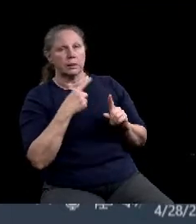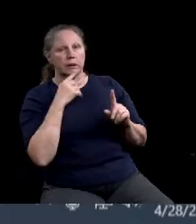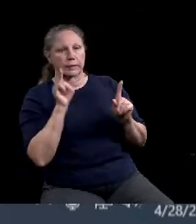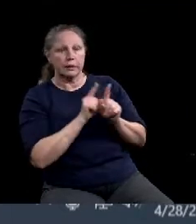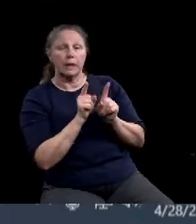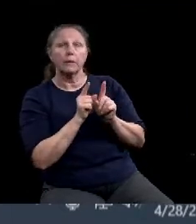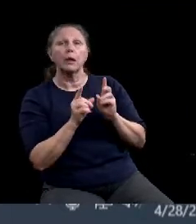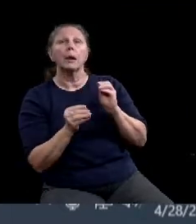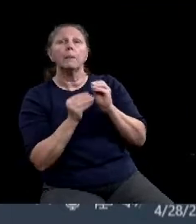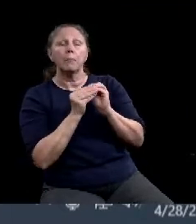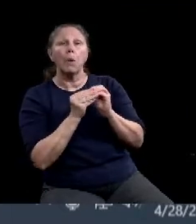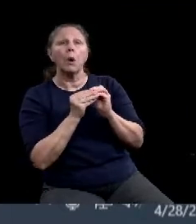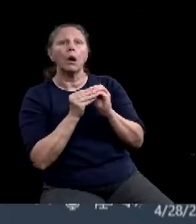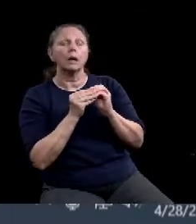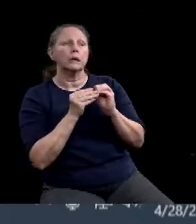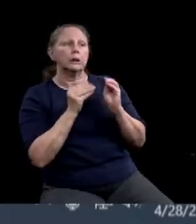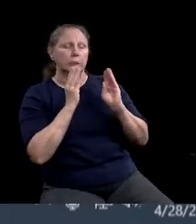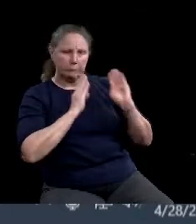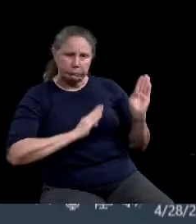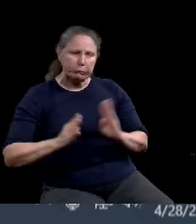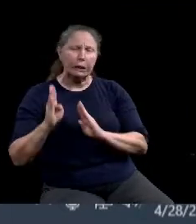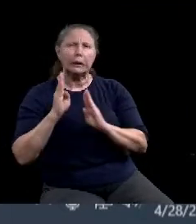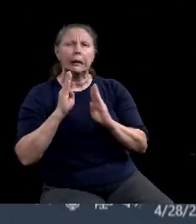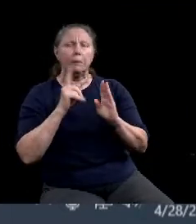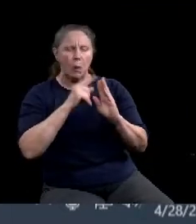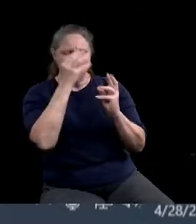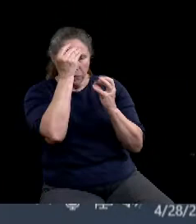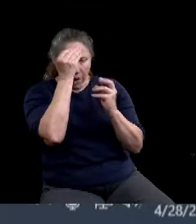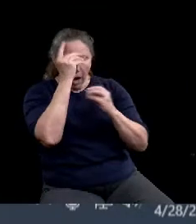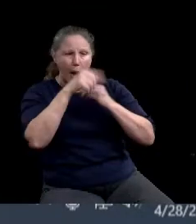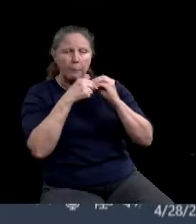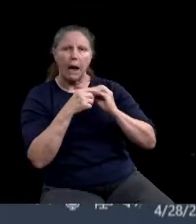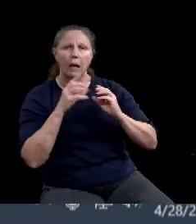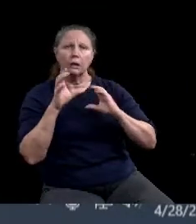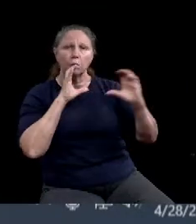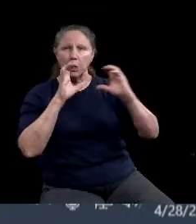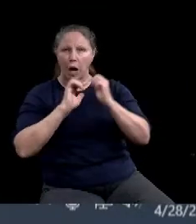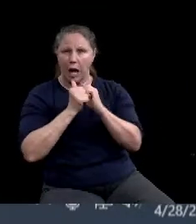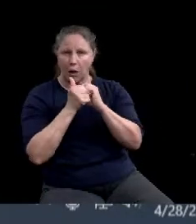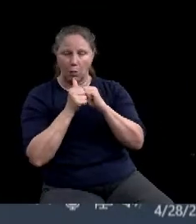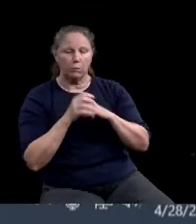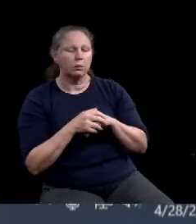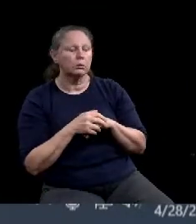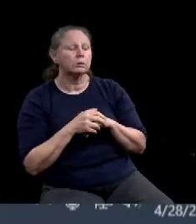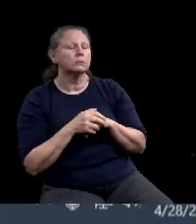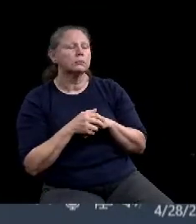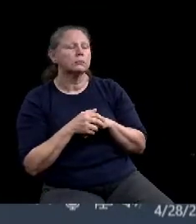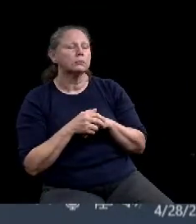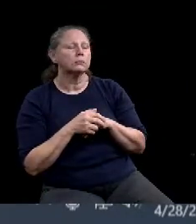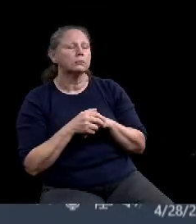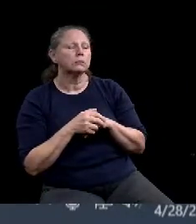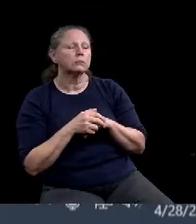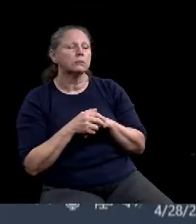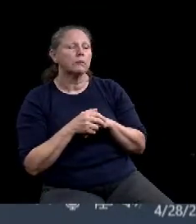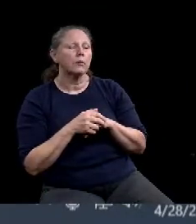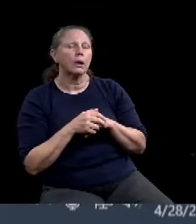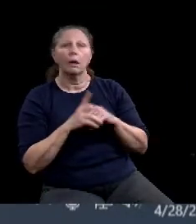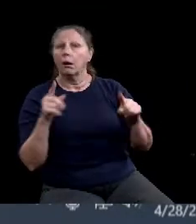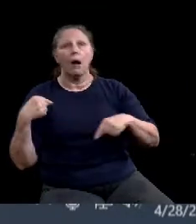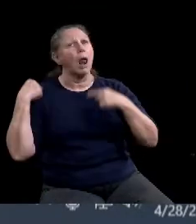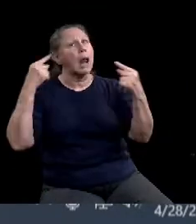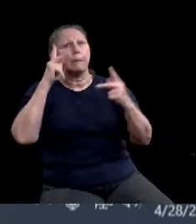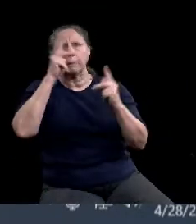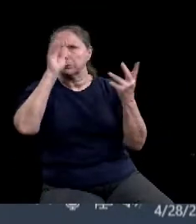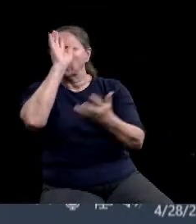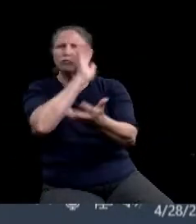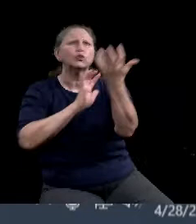important. There's a lot of, you know, there's been a lot of confusion this whole time. And I think our city staff has done such a great